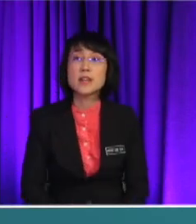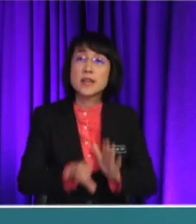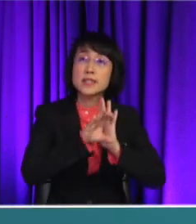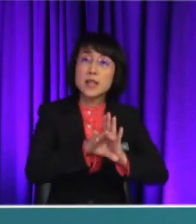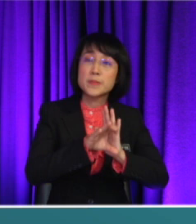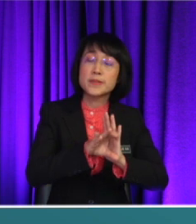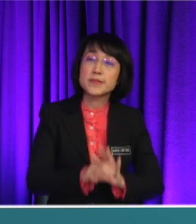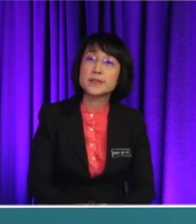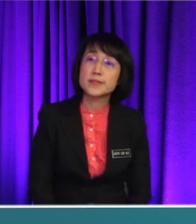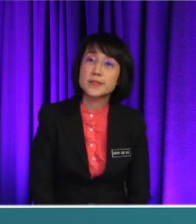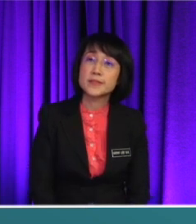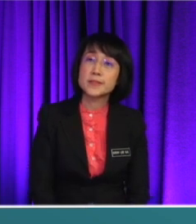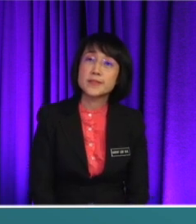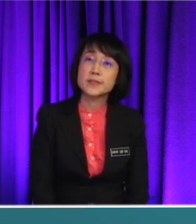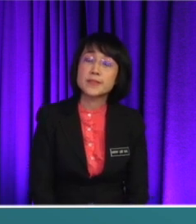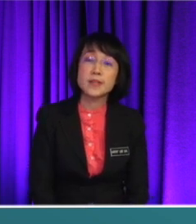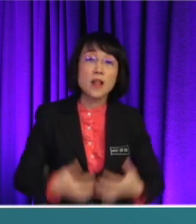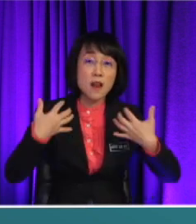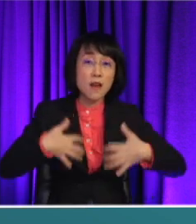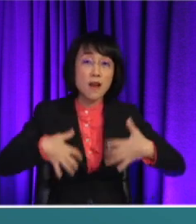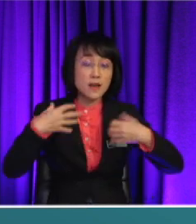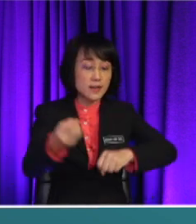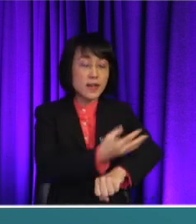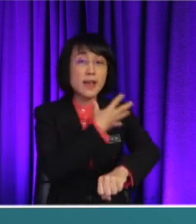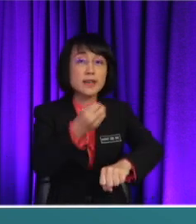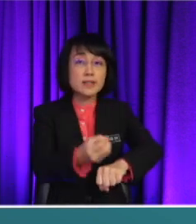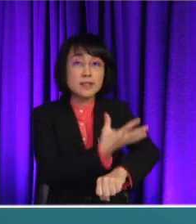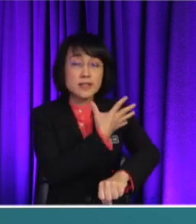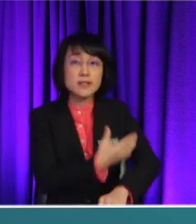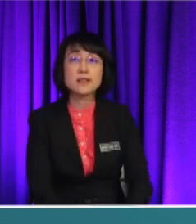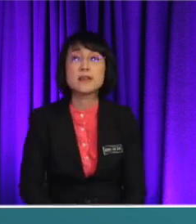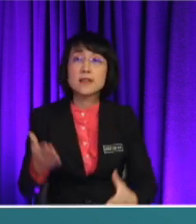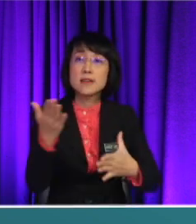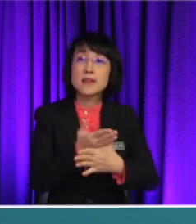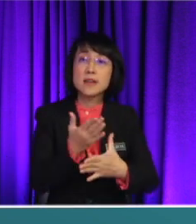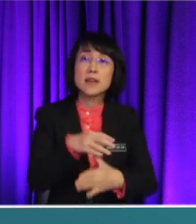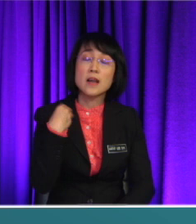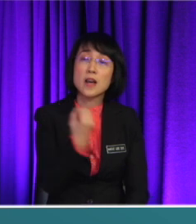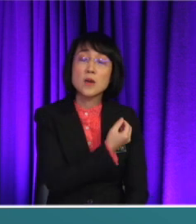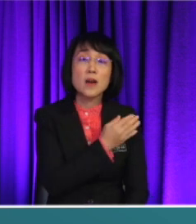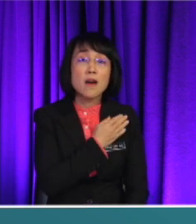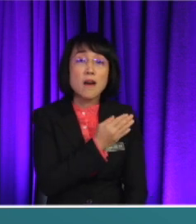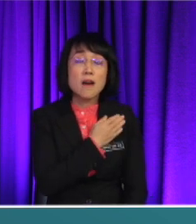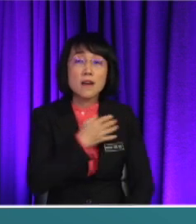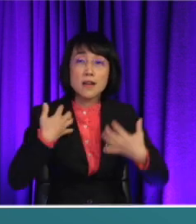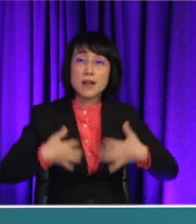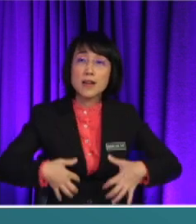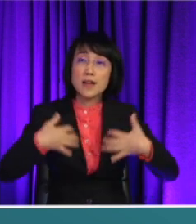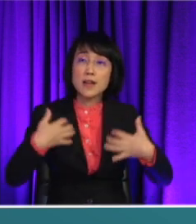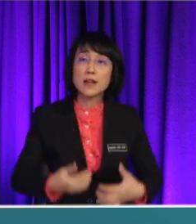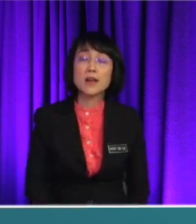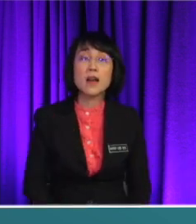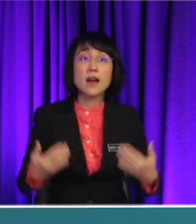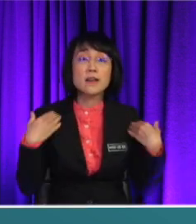pupils here mentioned about lung cancer, right? Yes. Right? may also affect our heart or lung. So, we may have heart